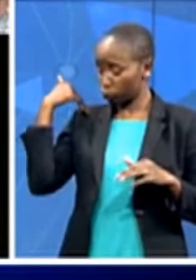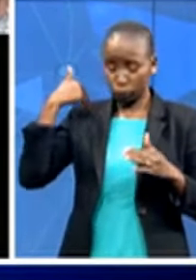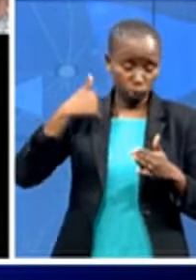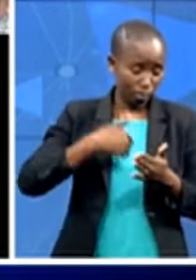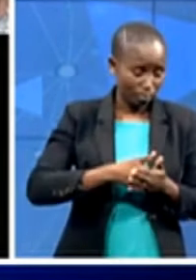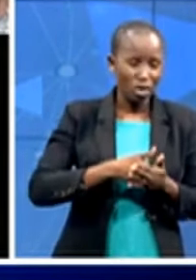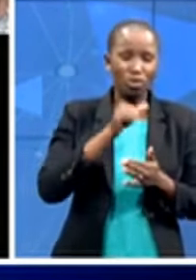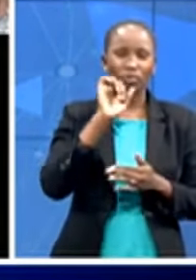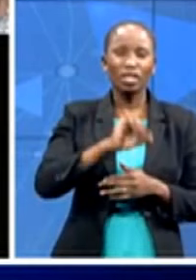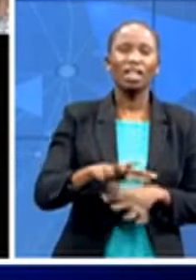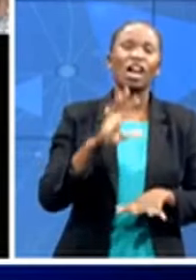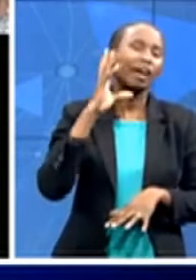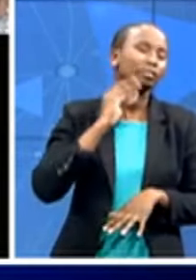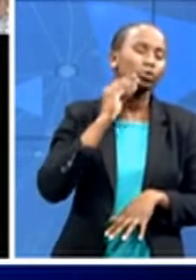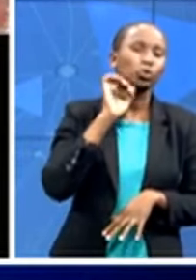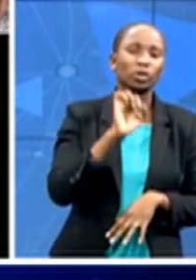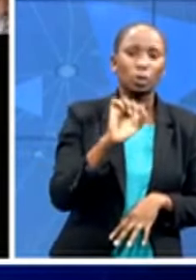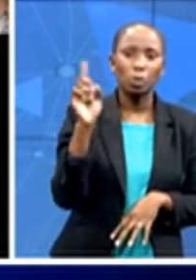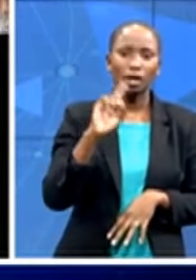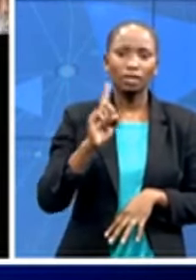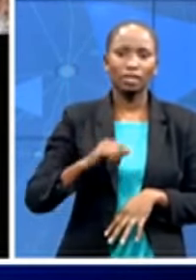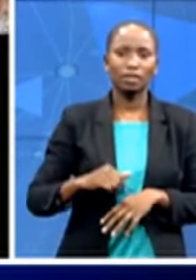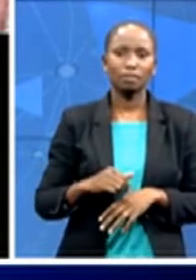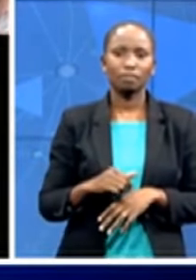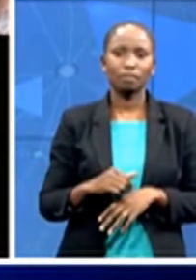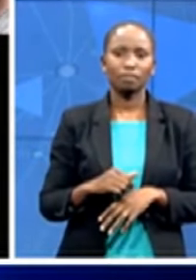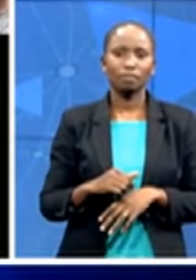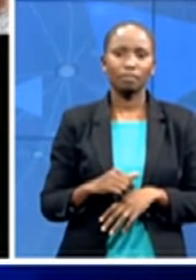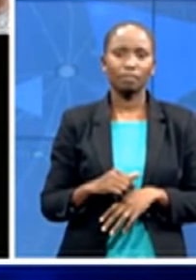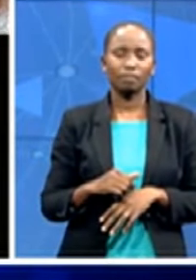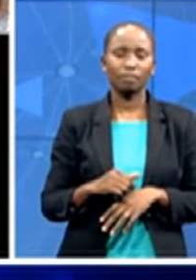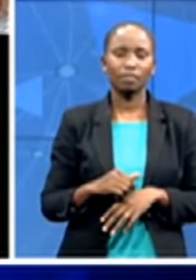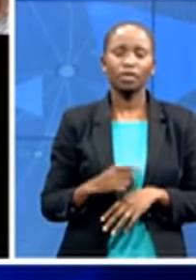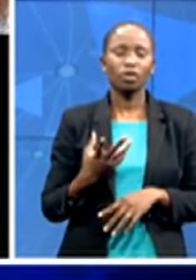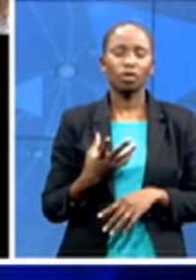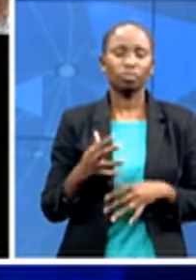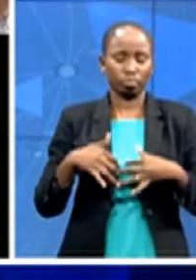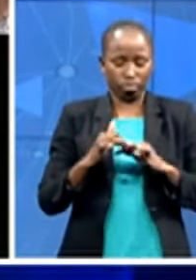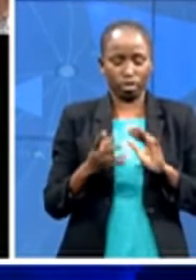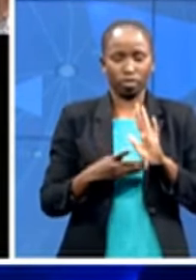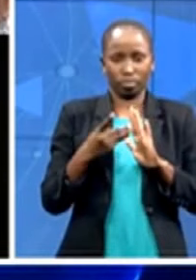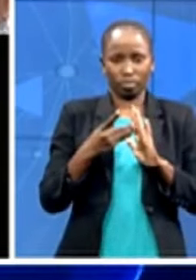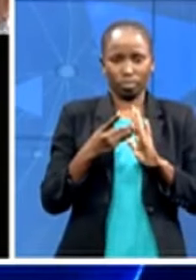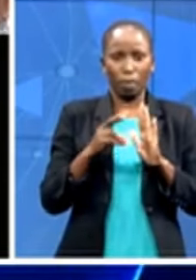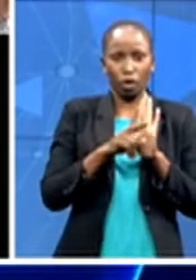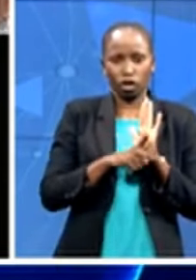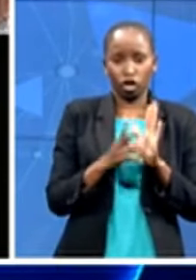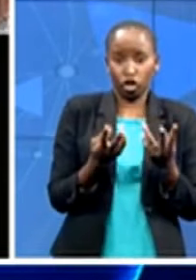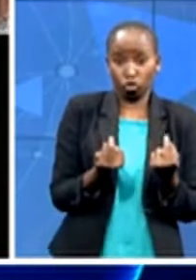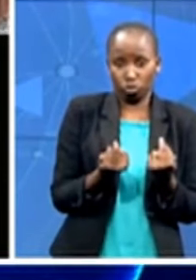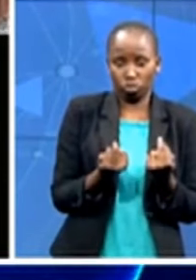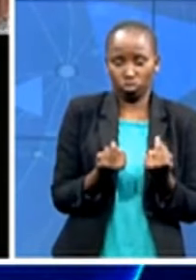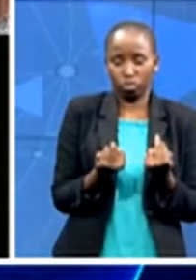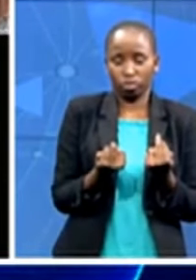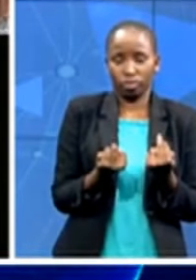from the political work of developing policy but also getting fully involved on the health side and also having